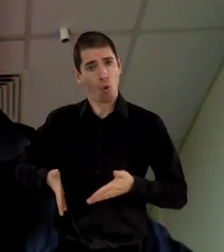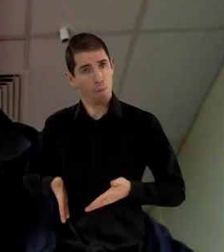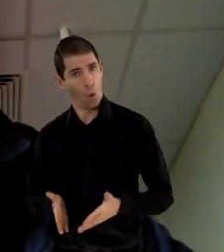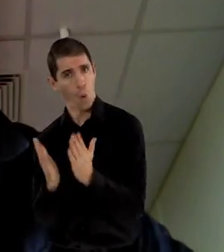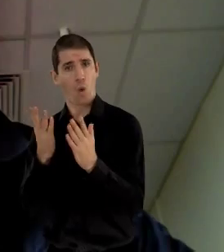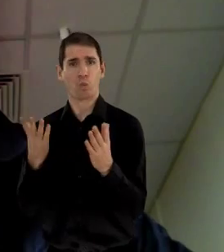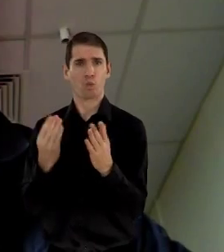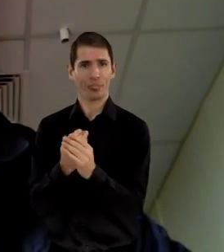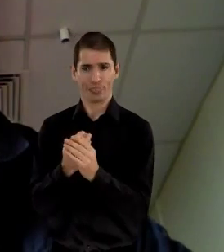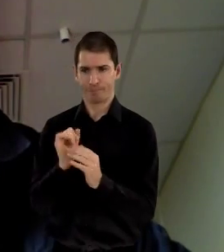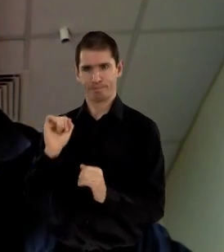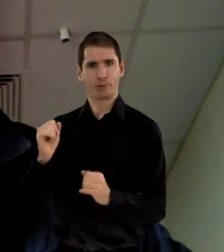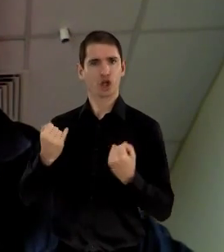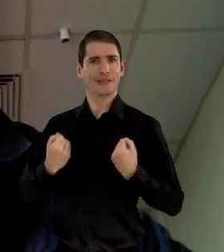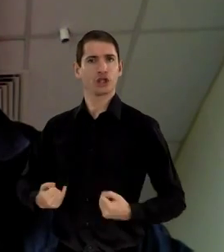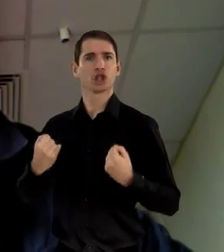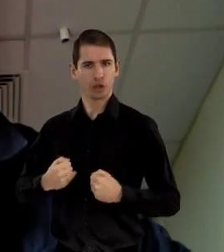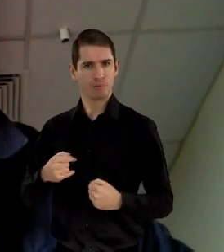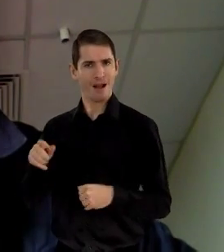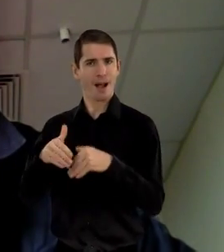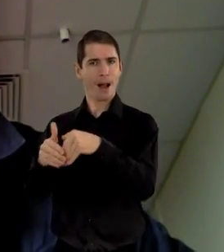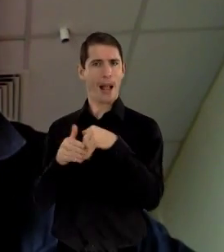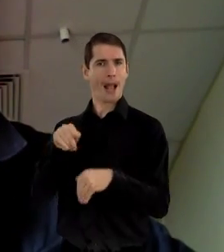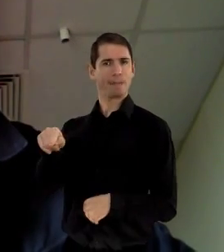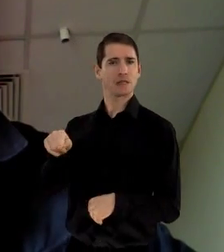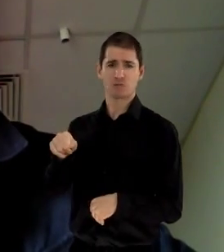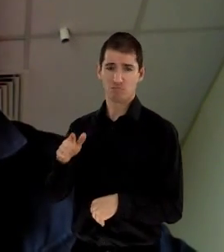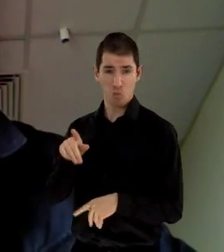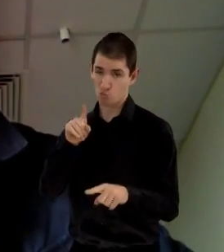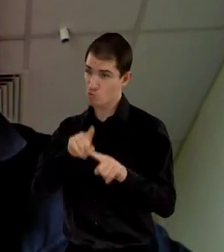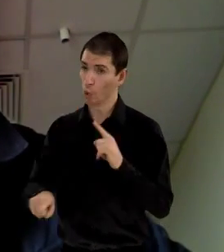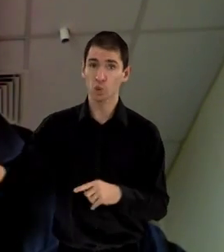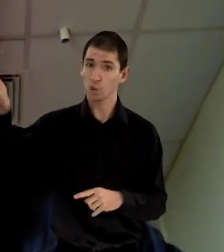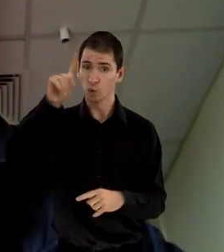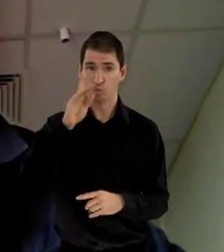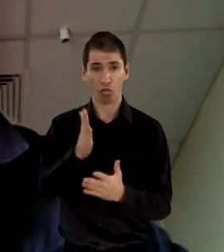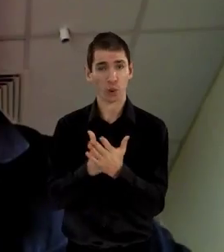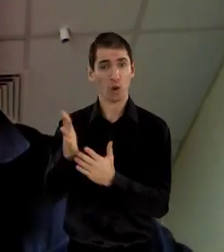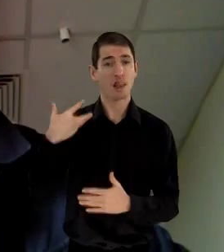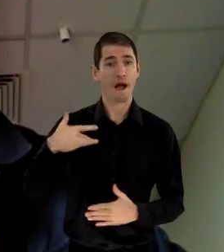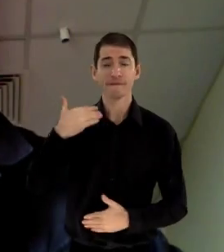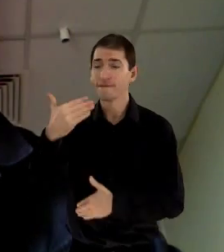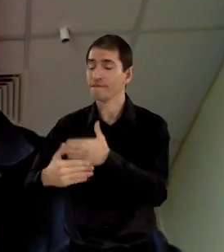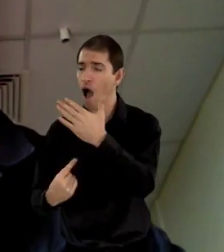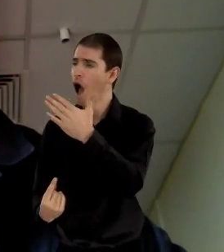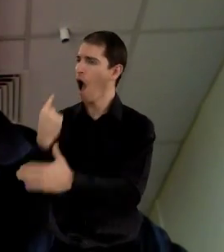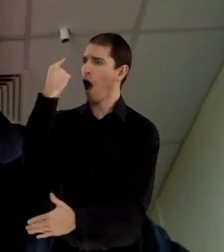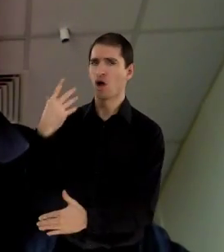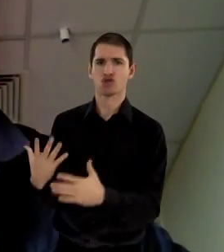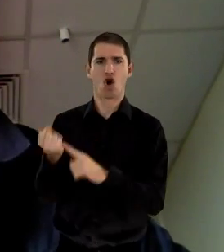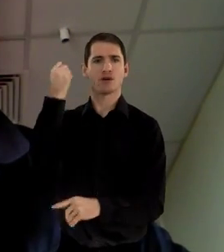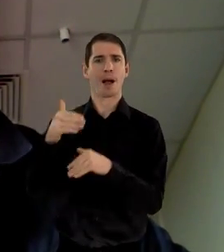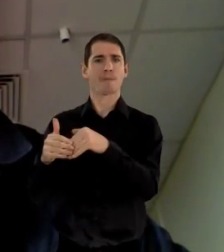population are born with conditions which are deemed impairment. Most people acquire impairments